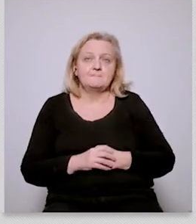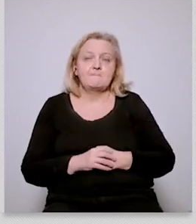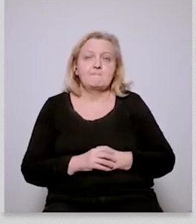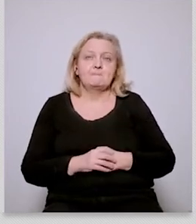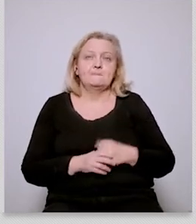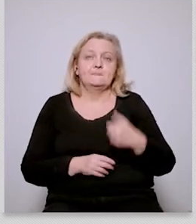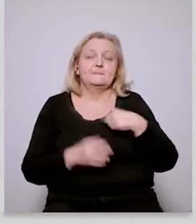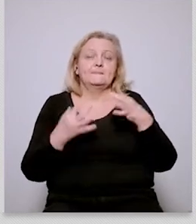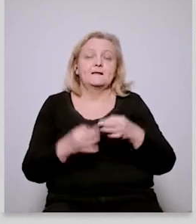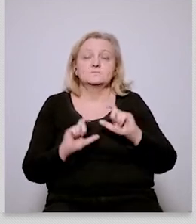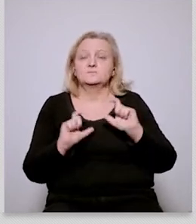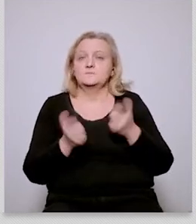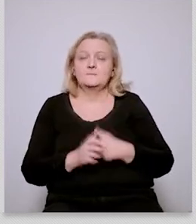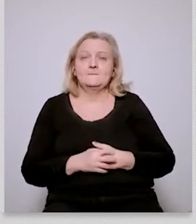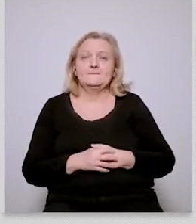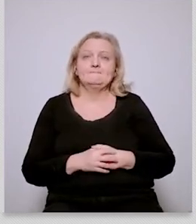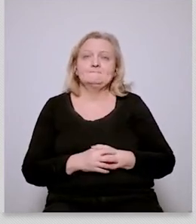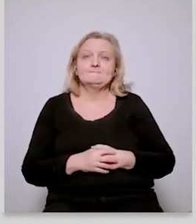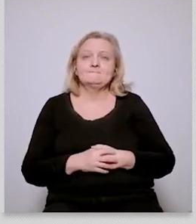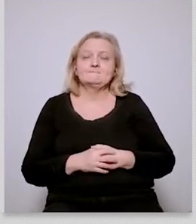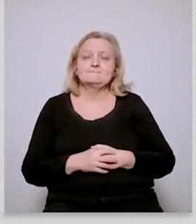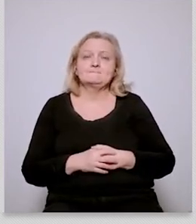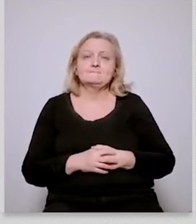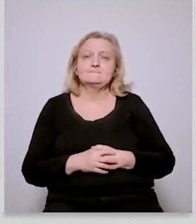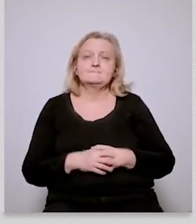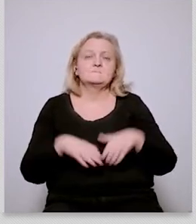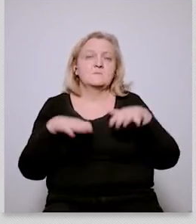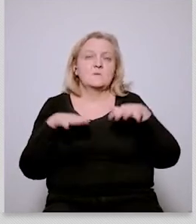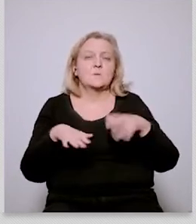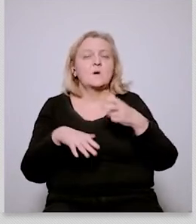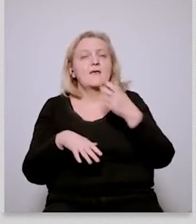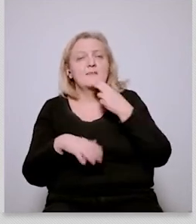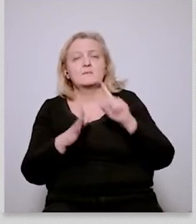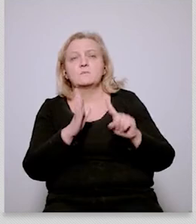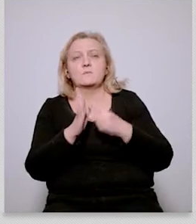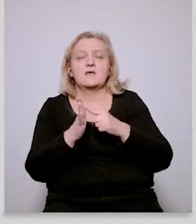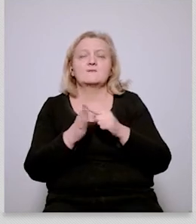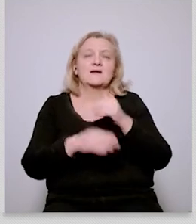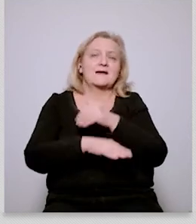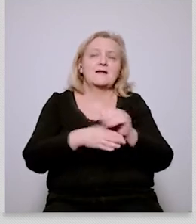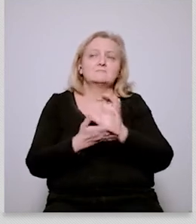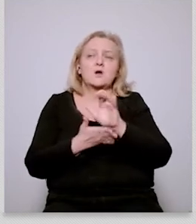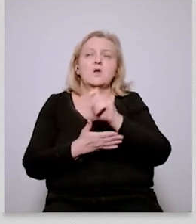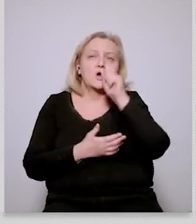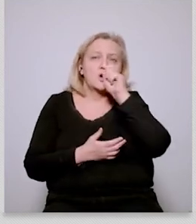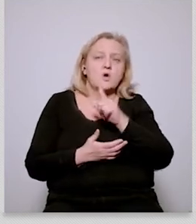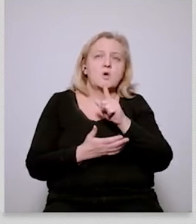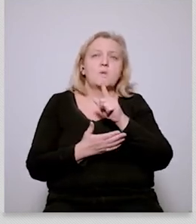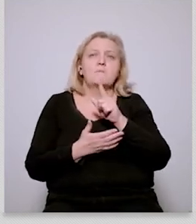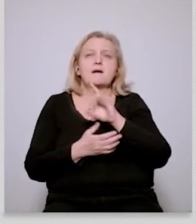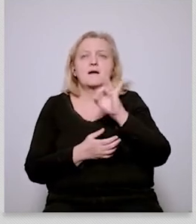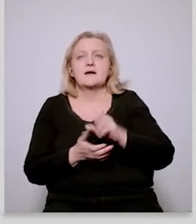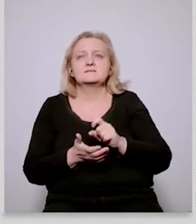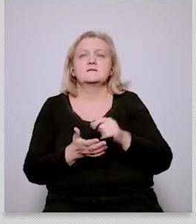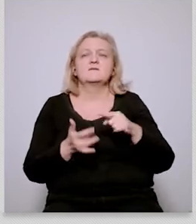and many of the primary energy sources anyways i mean from from oil to gas um uh to nuclear fuel to our for